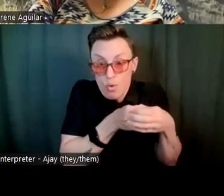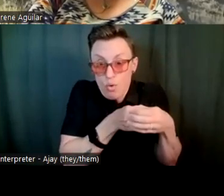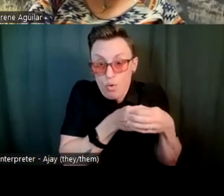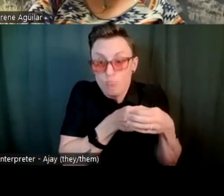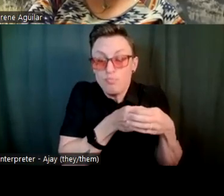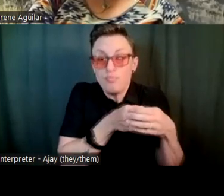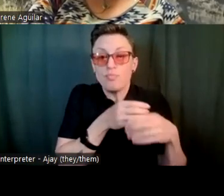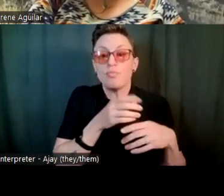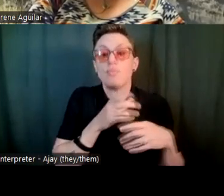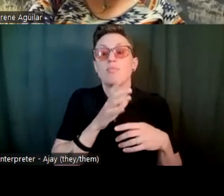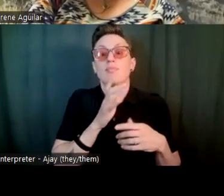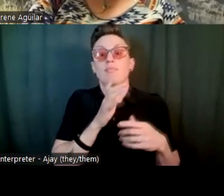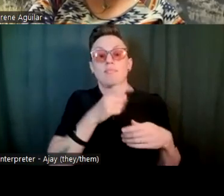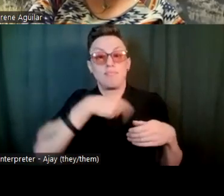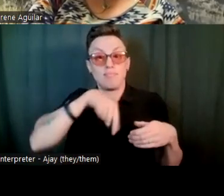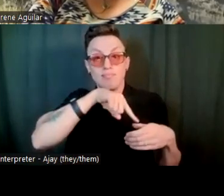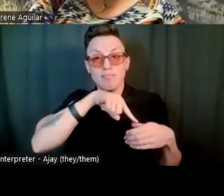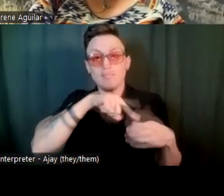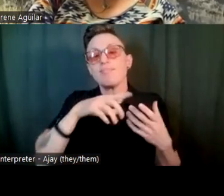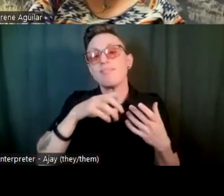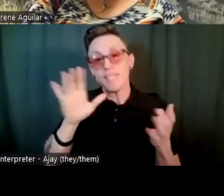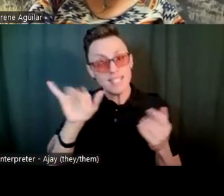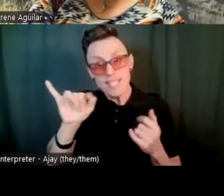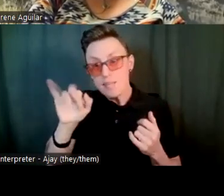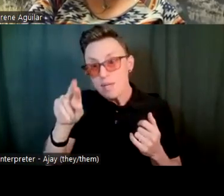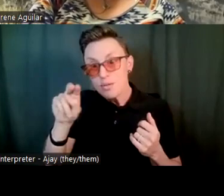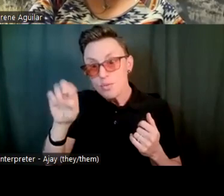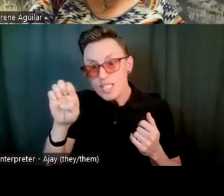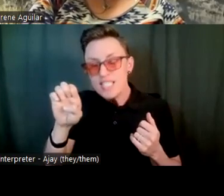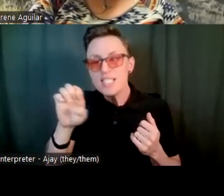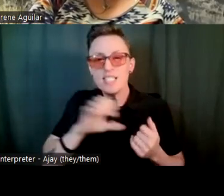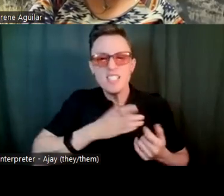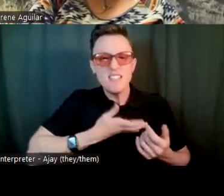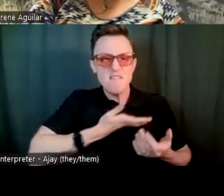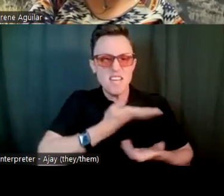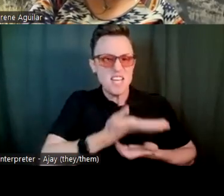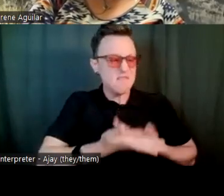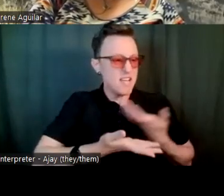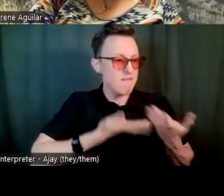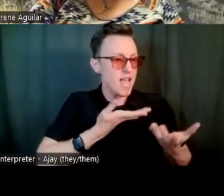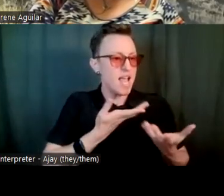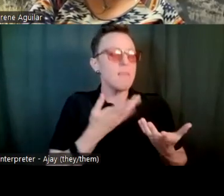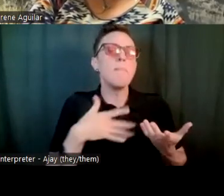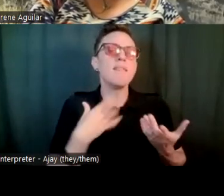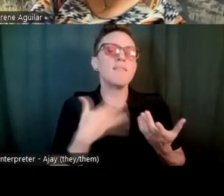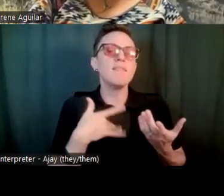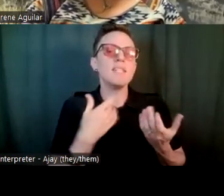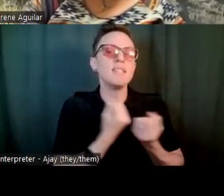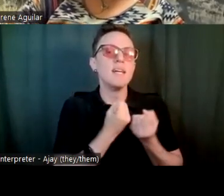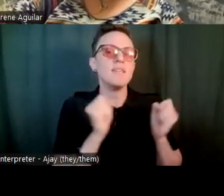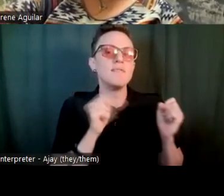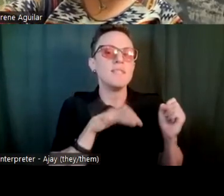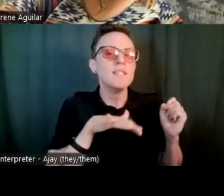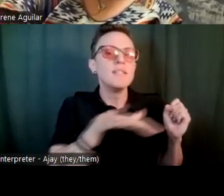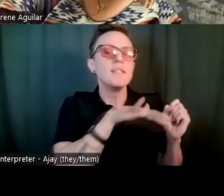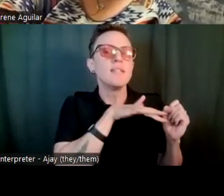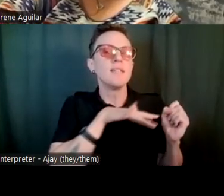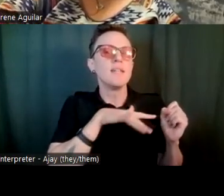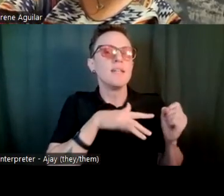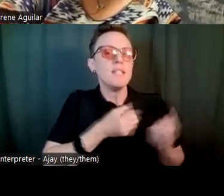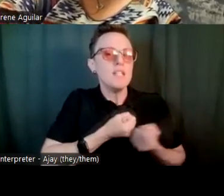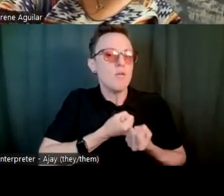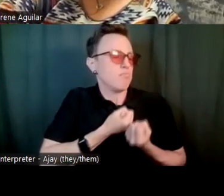am able to, like Irene, vent to and have that safe space to, um, express myself.